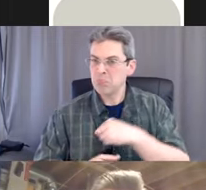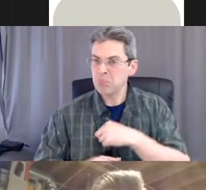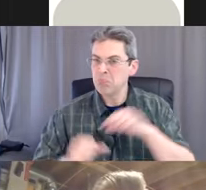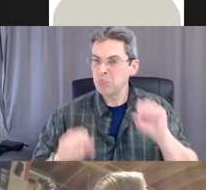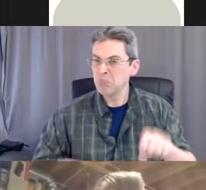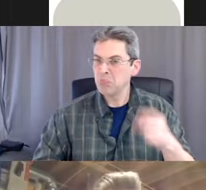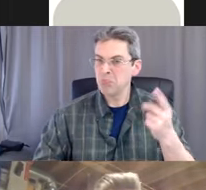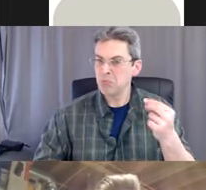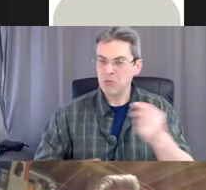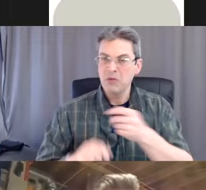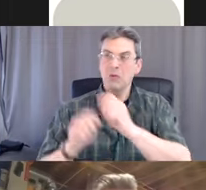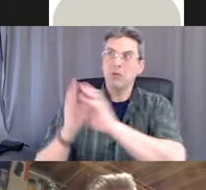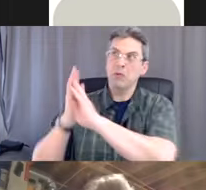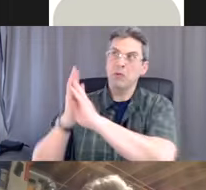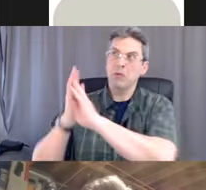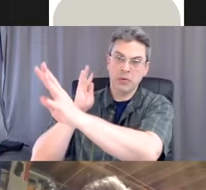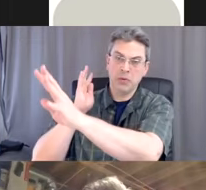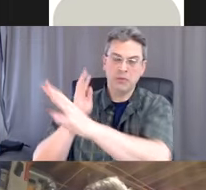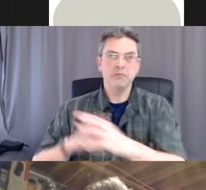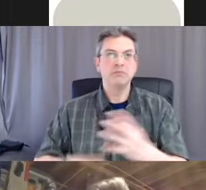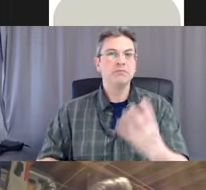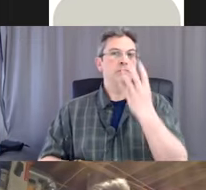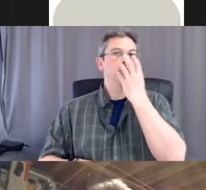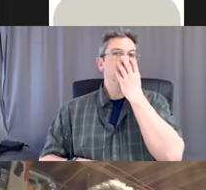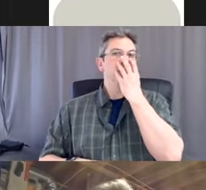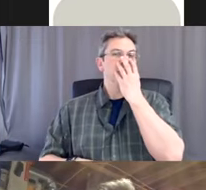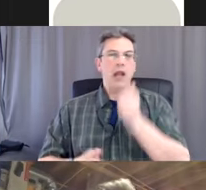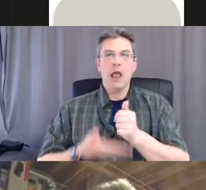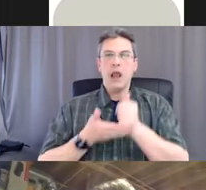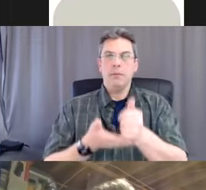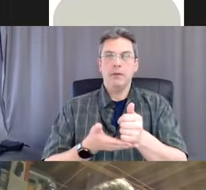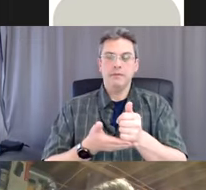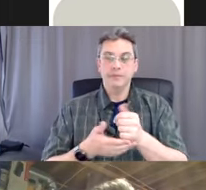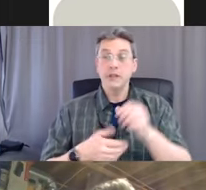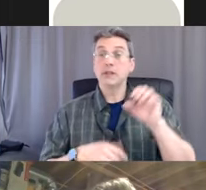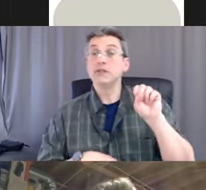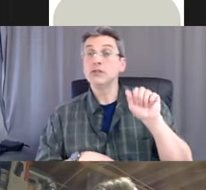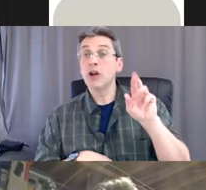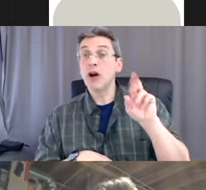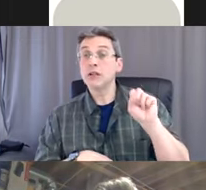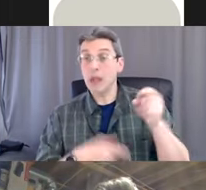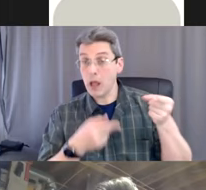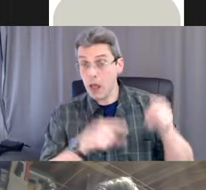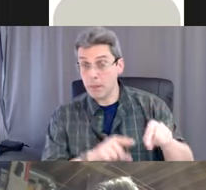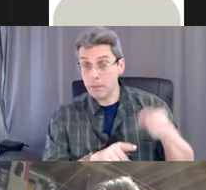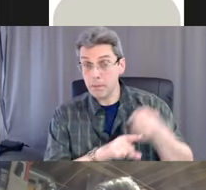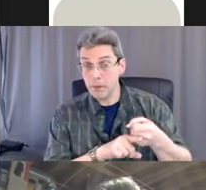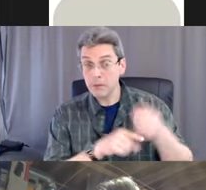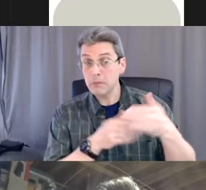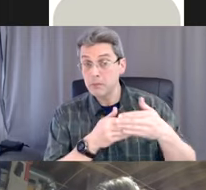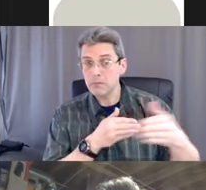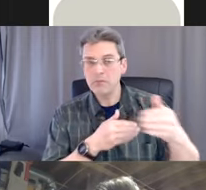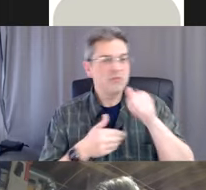just be a curtain separating us. Post SARS, we weren't allowed to do that anymore. And those are called aerosol